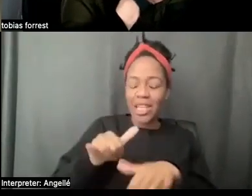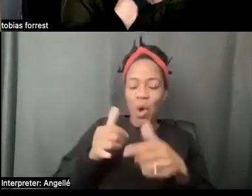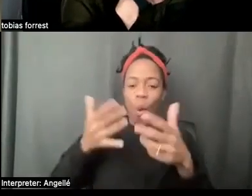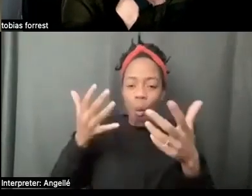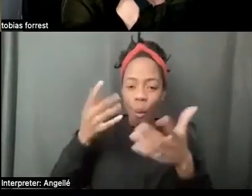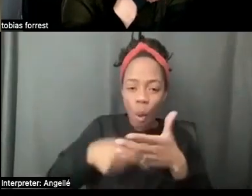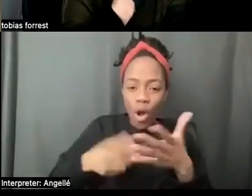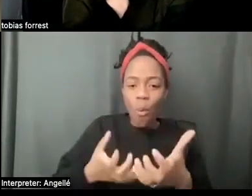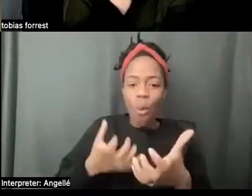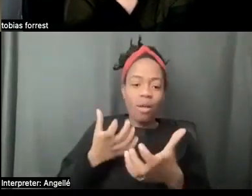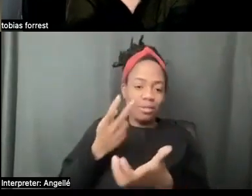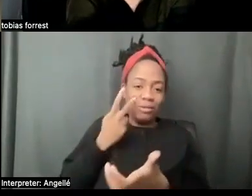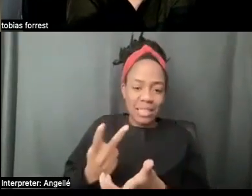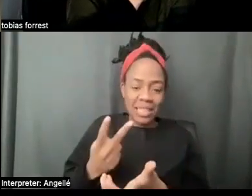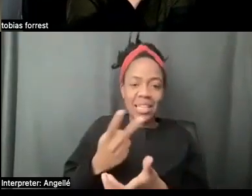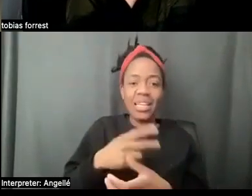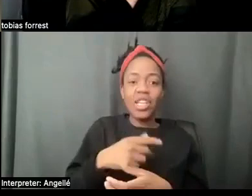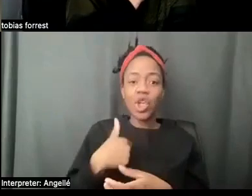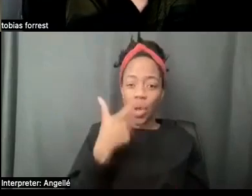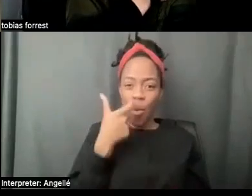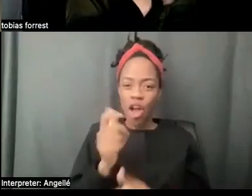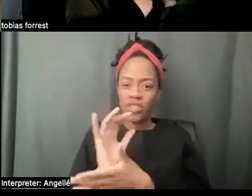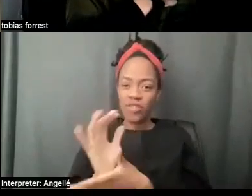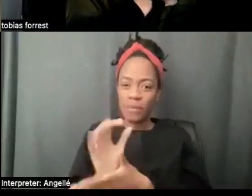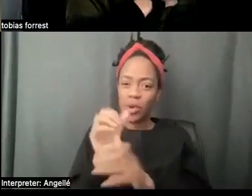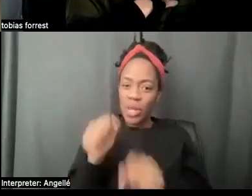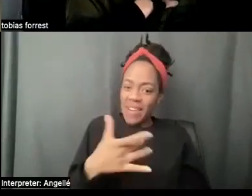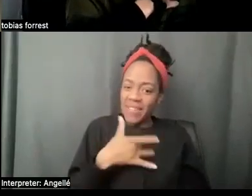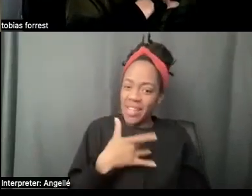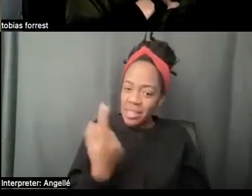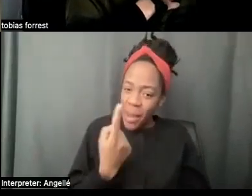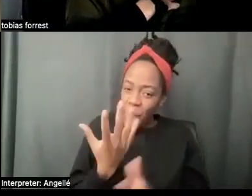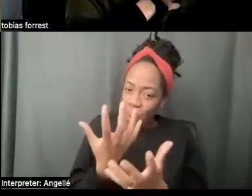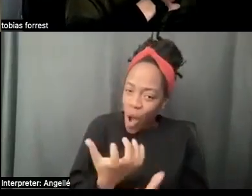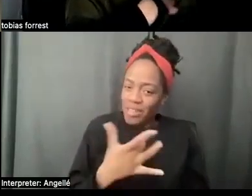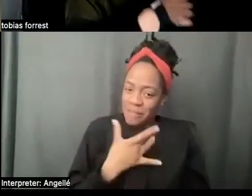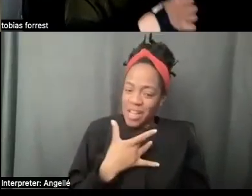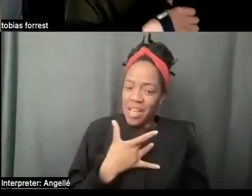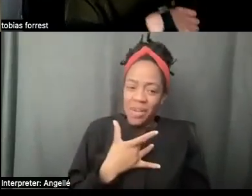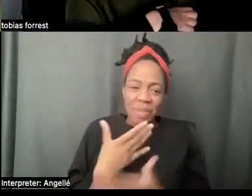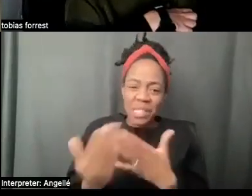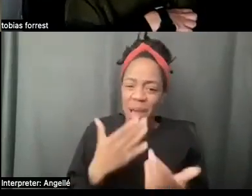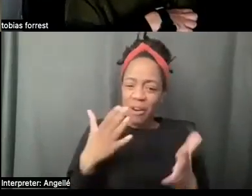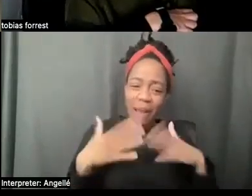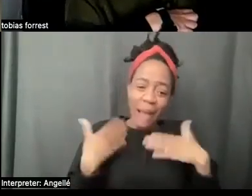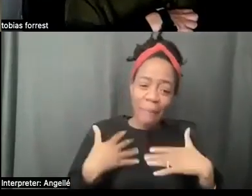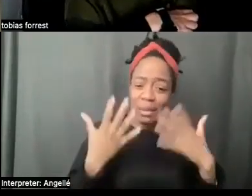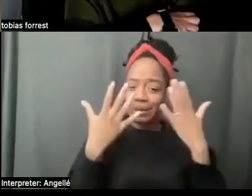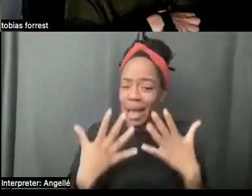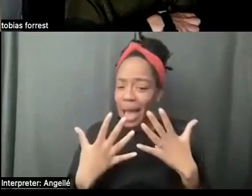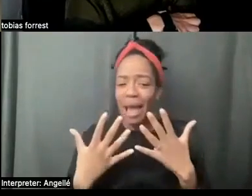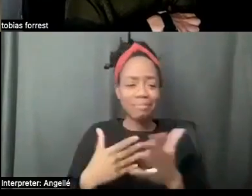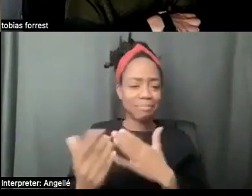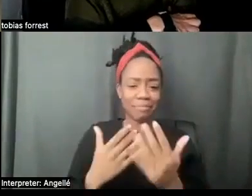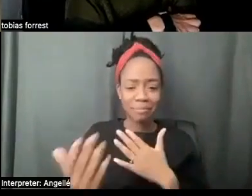go to a, we, we watch films. So we feel something. We want to feel something, whether it's happy, sad, or whatever. And